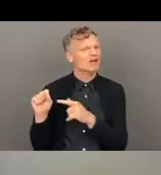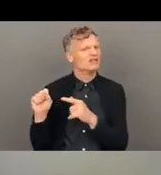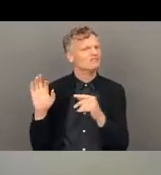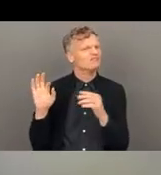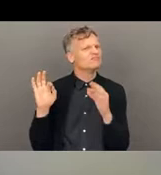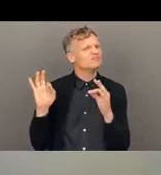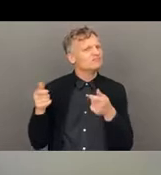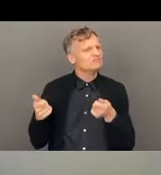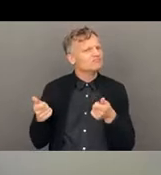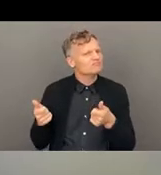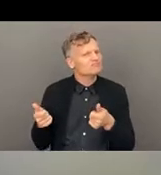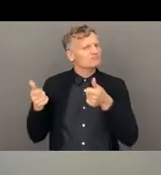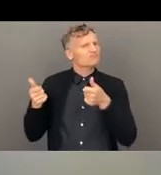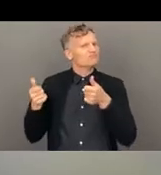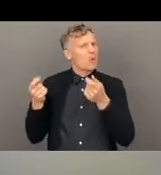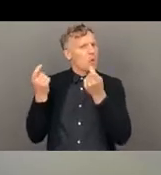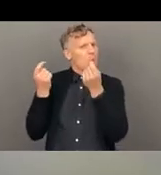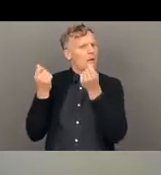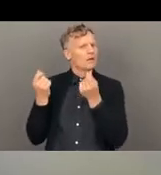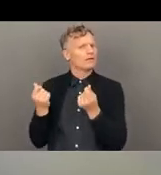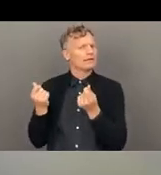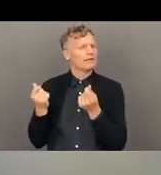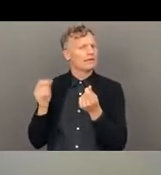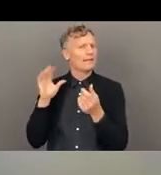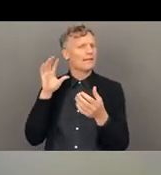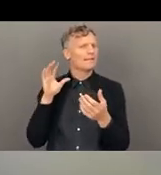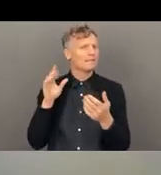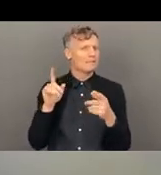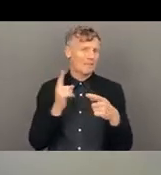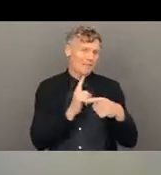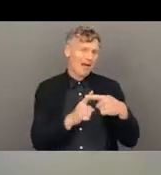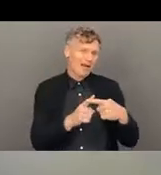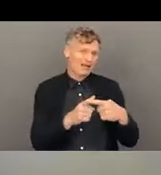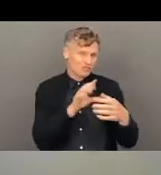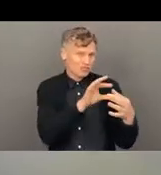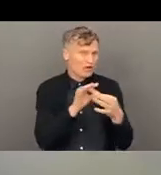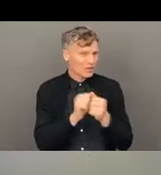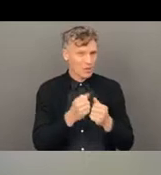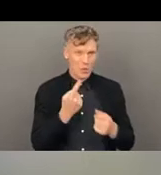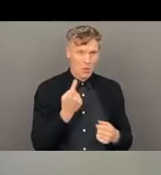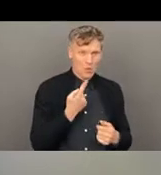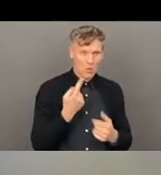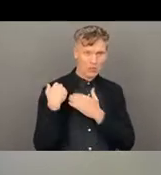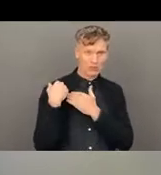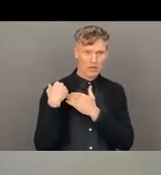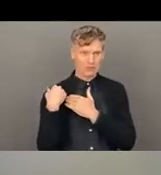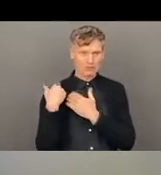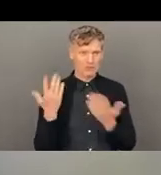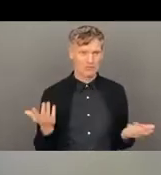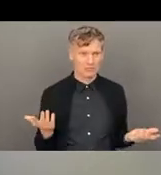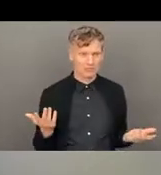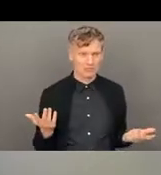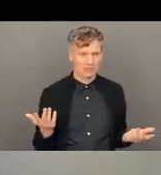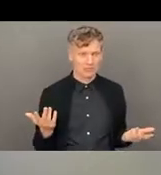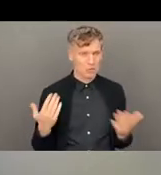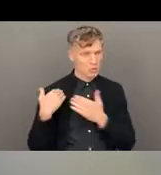accountability focused. So, so we are, we are accountable. You can measure the fact that there are